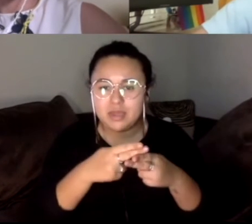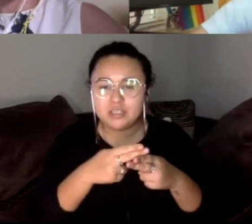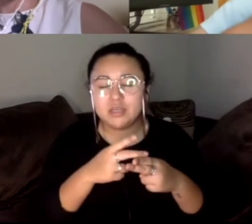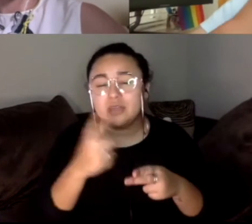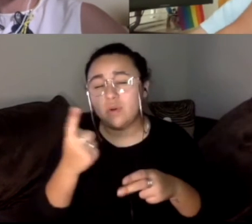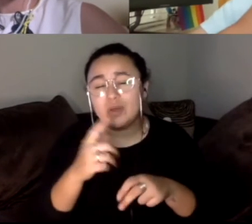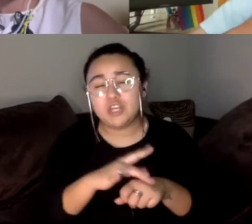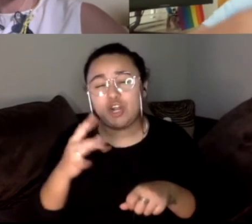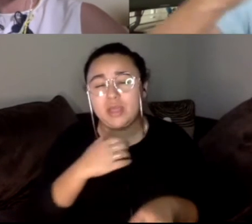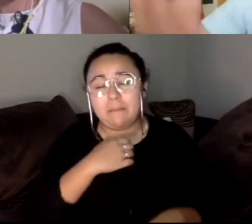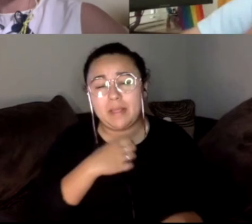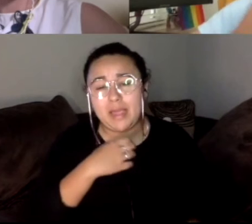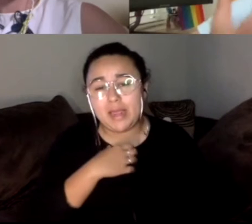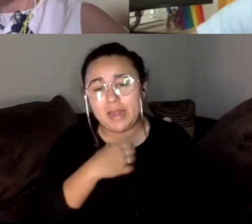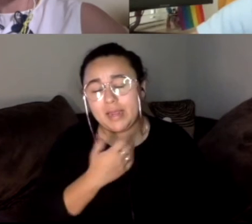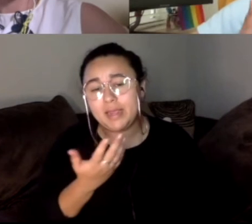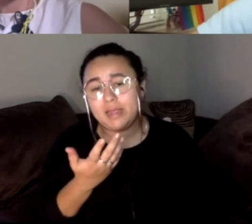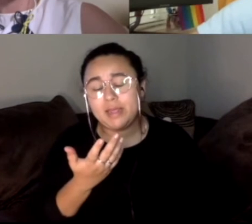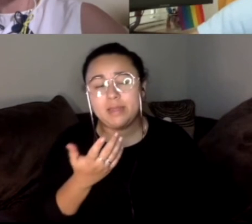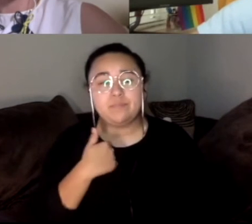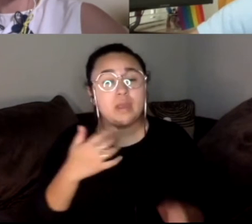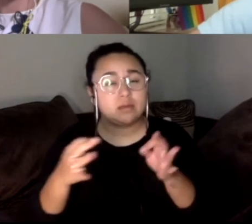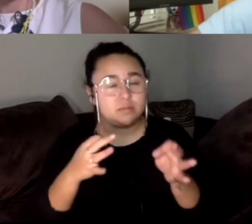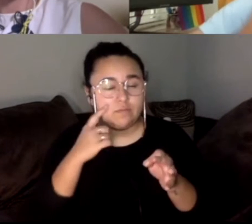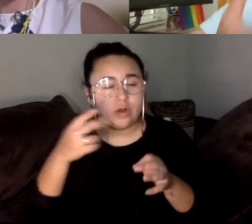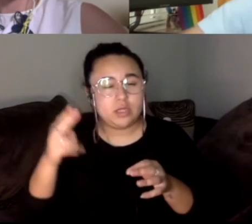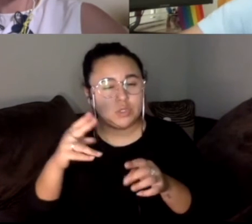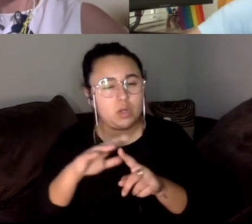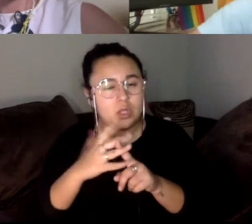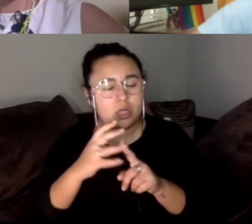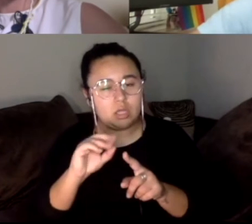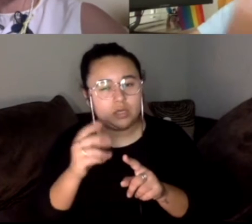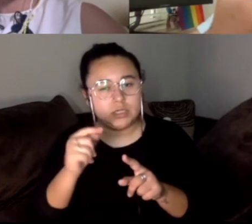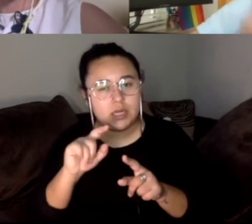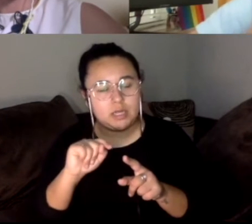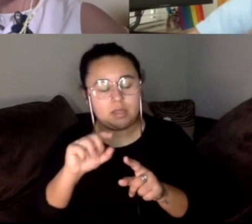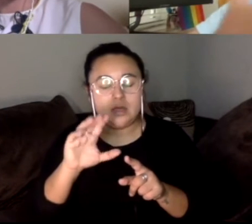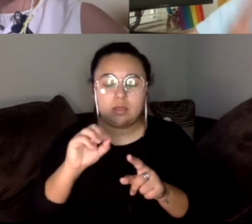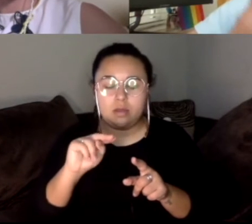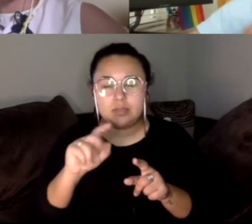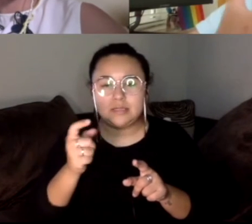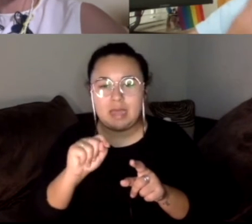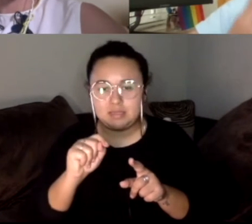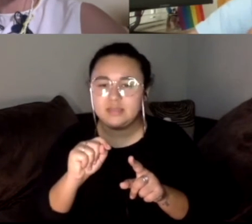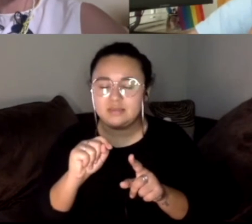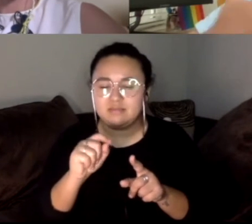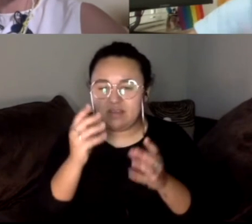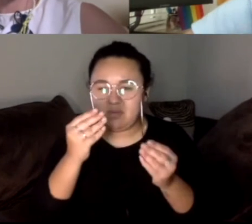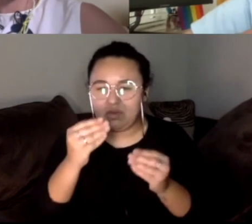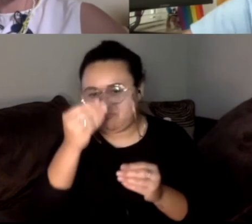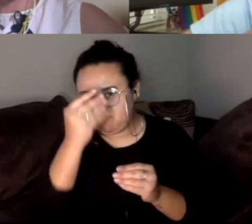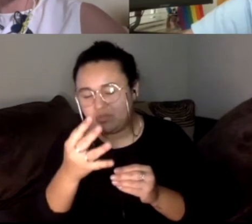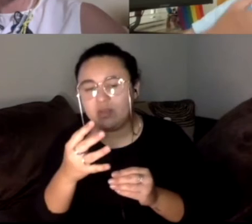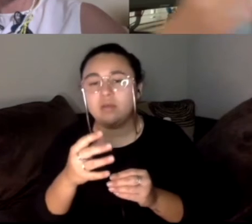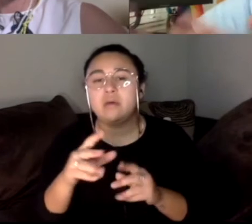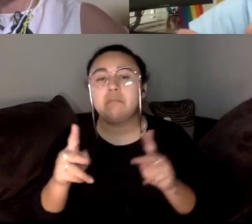where, I guess, I guess I'm not explaining for historical context, but people were always, people were griping, central people on the right were always